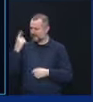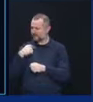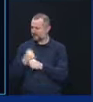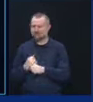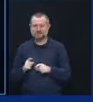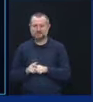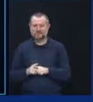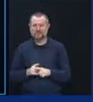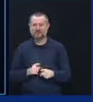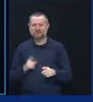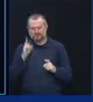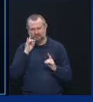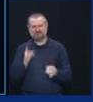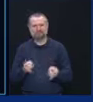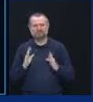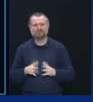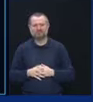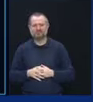horrendous situation.